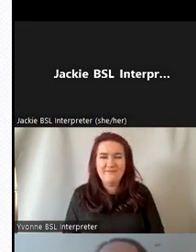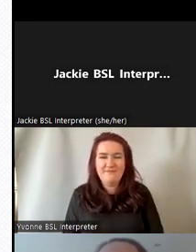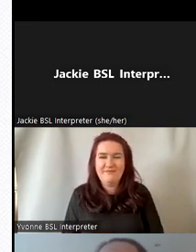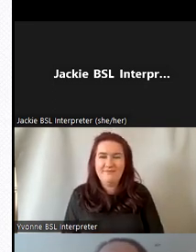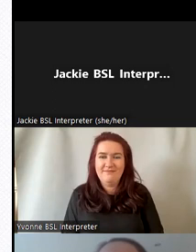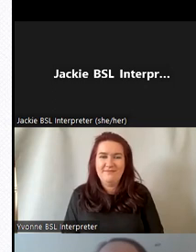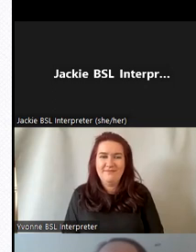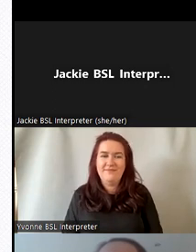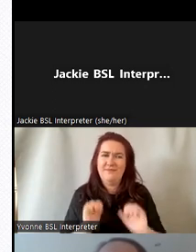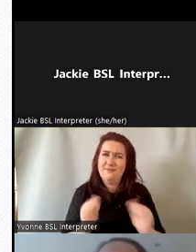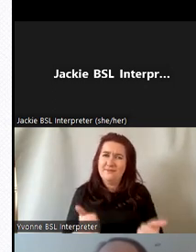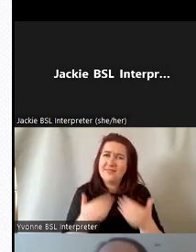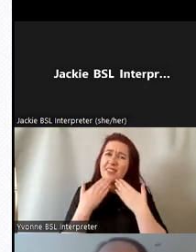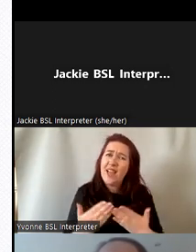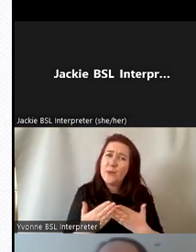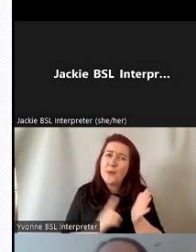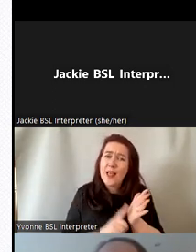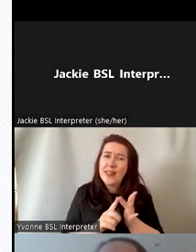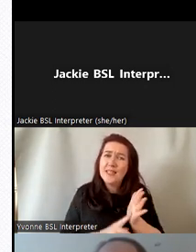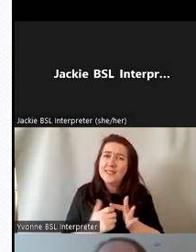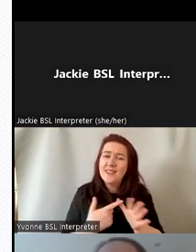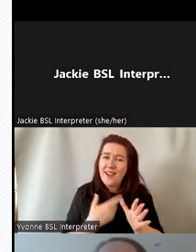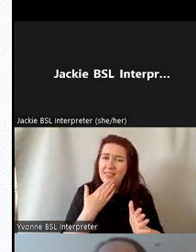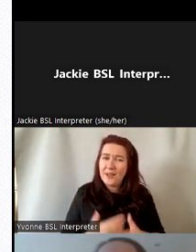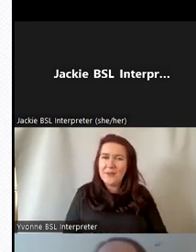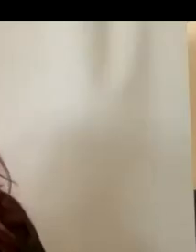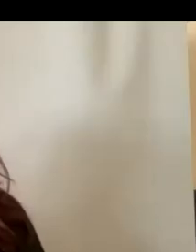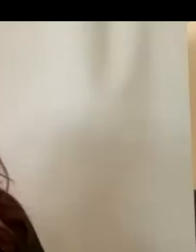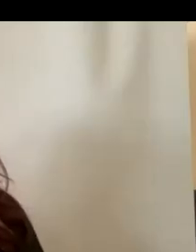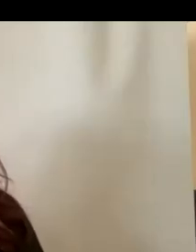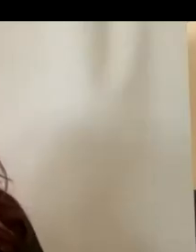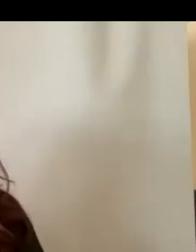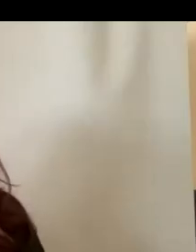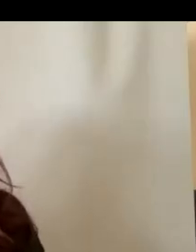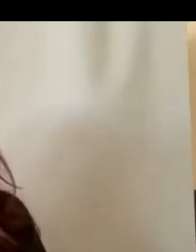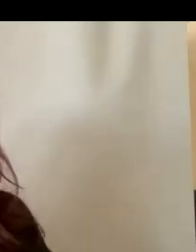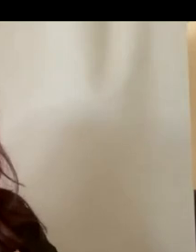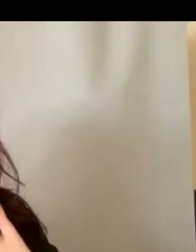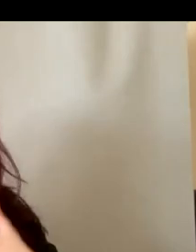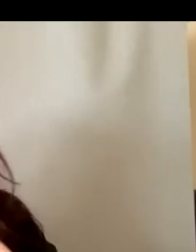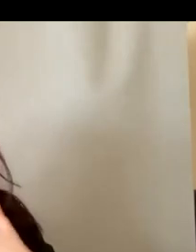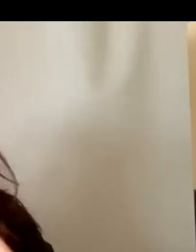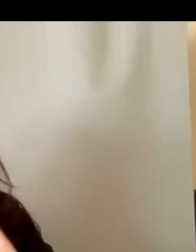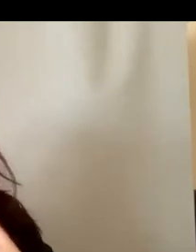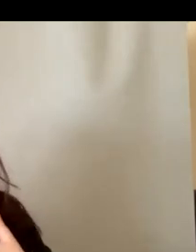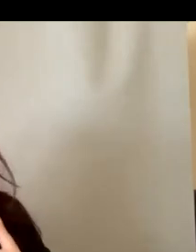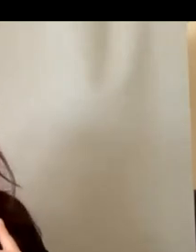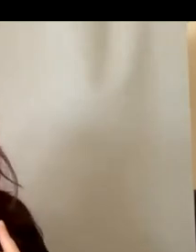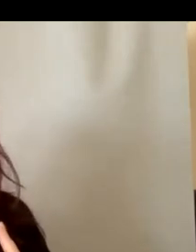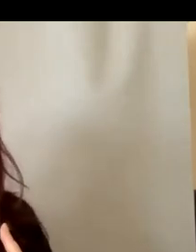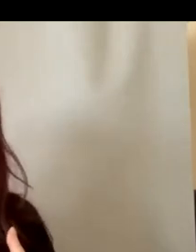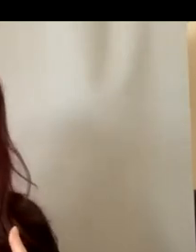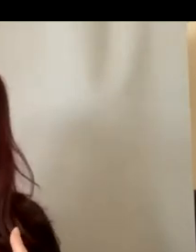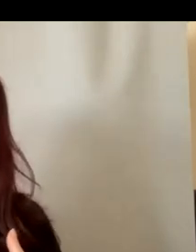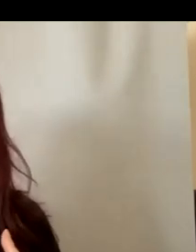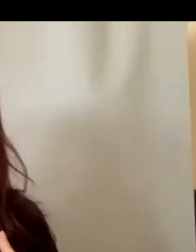thank you linda thank you linda that is very interesting and i i've put quite a few comments